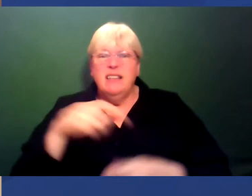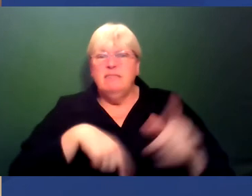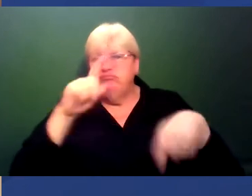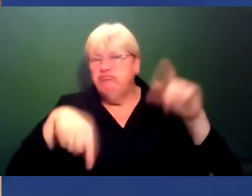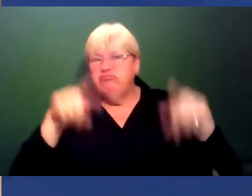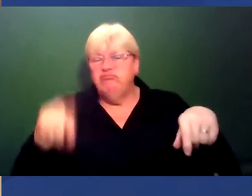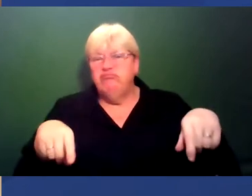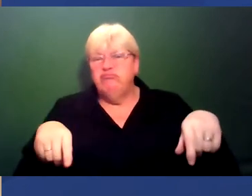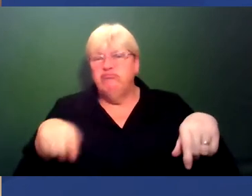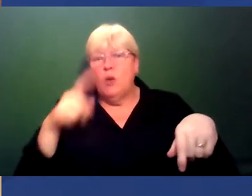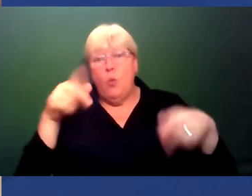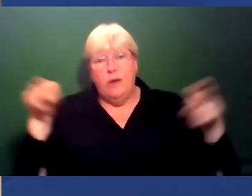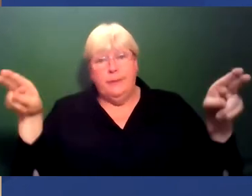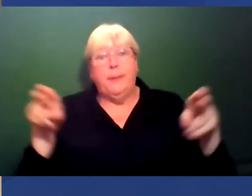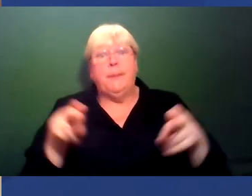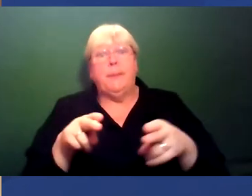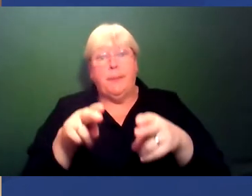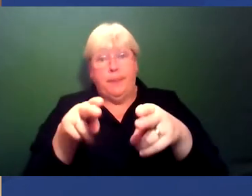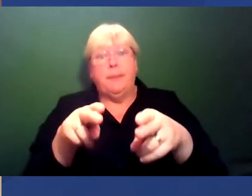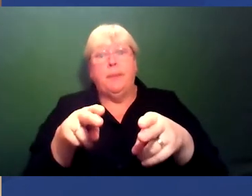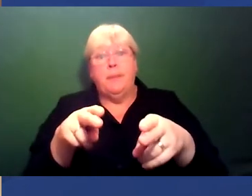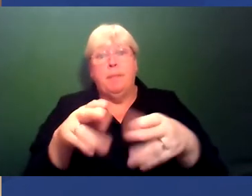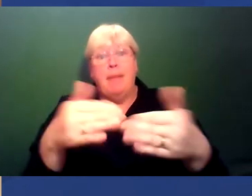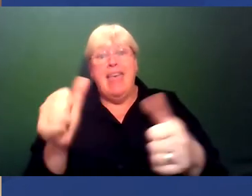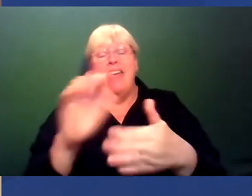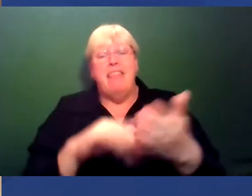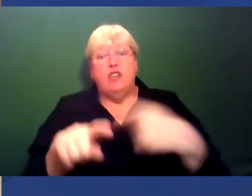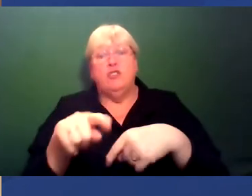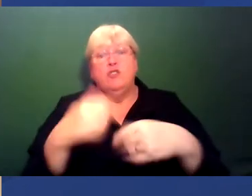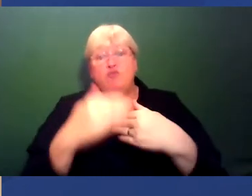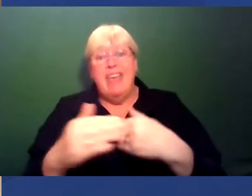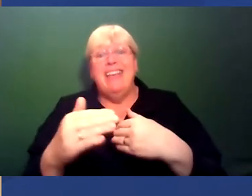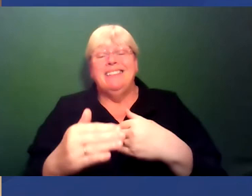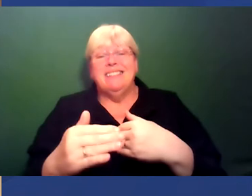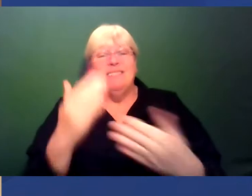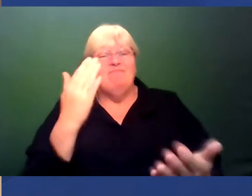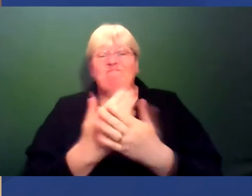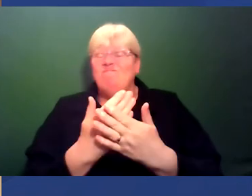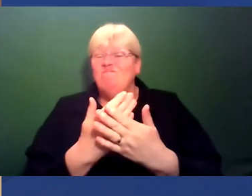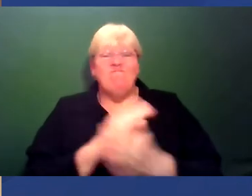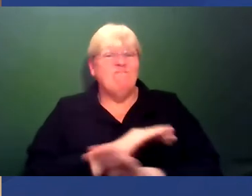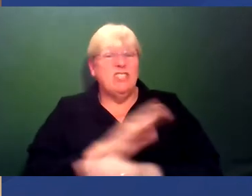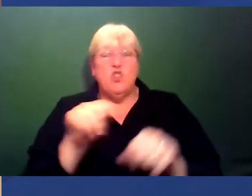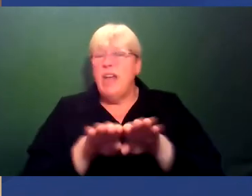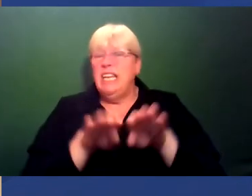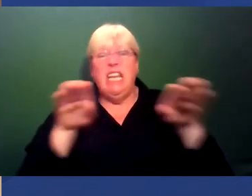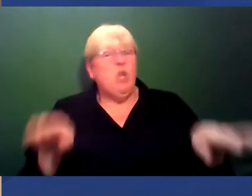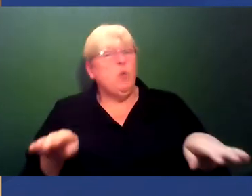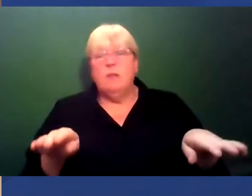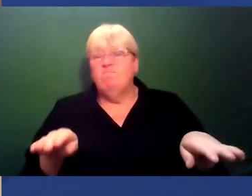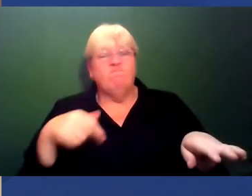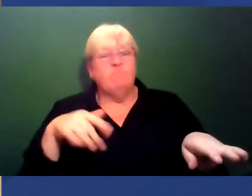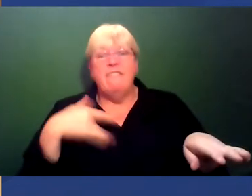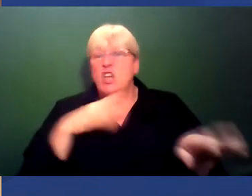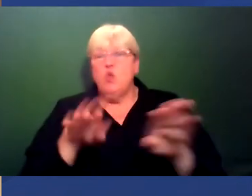one narrow demographic much better than the rest of us. And so therefore it's not an equitable, I don't think the